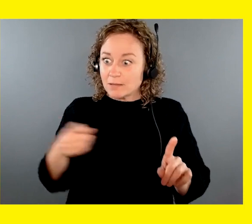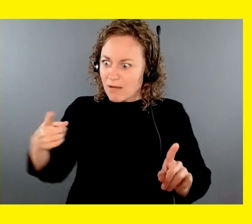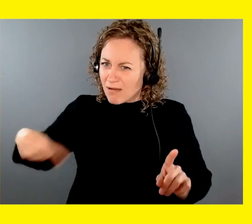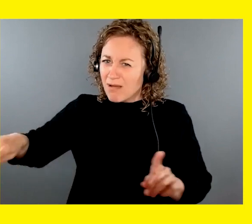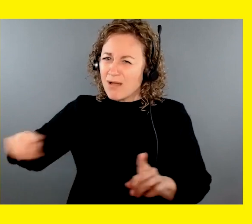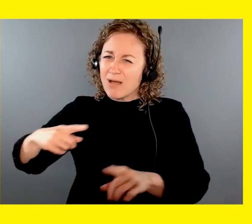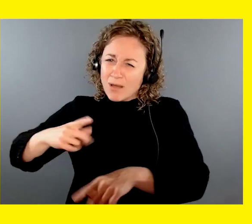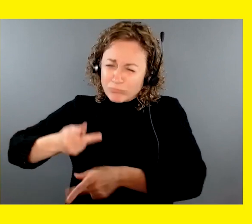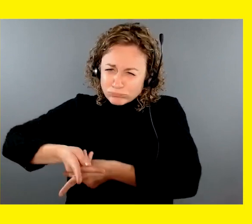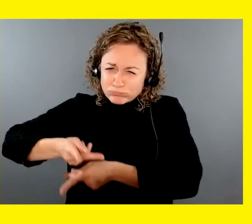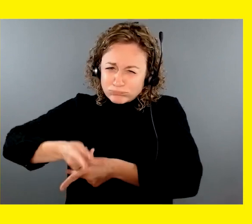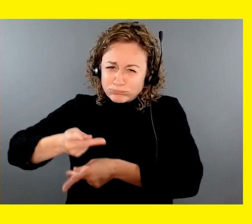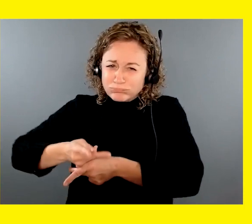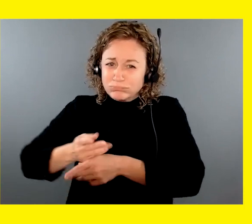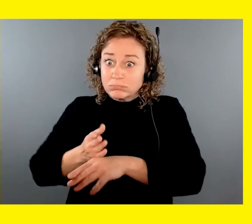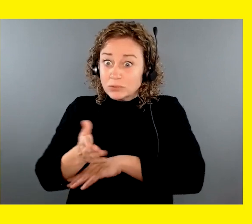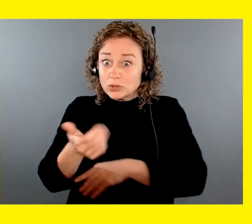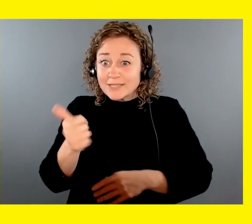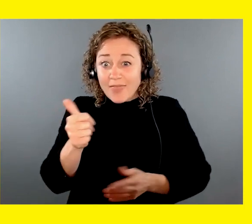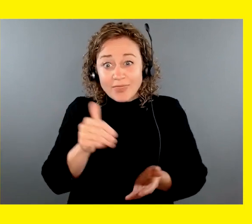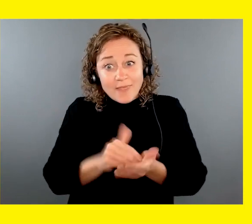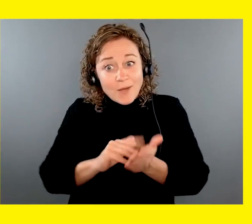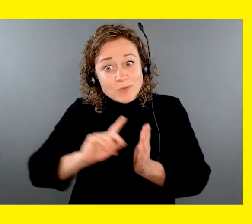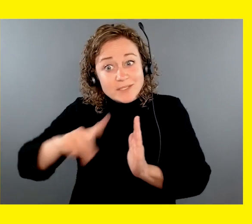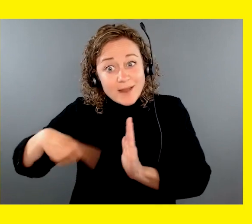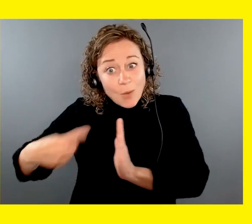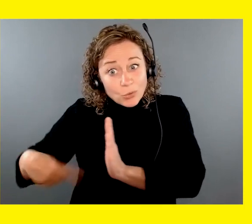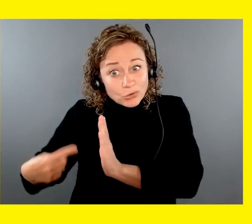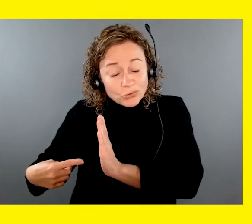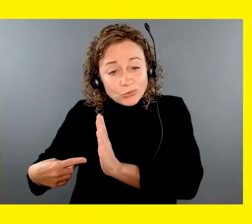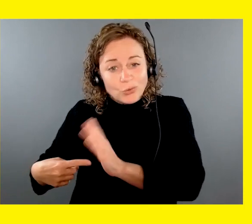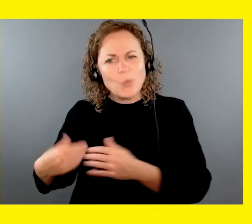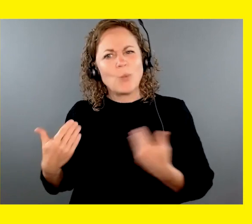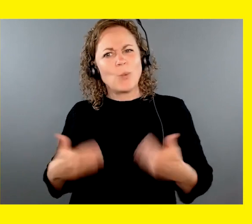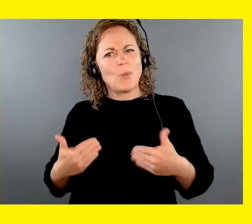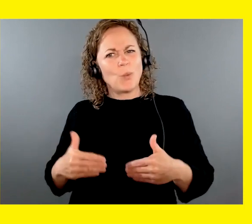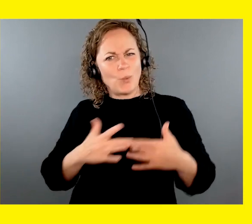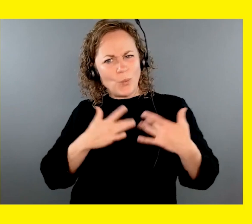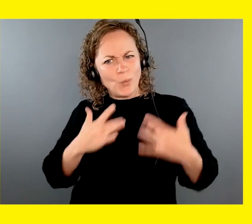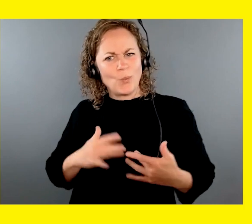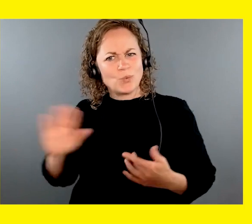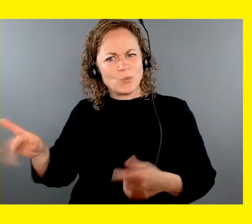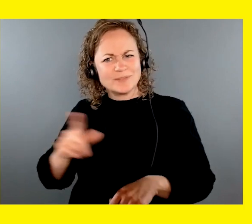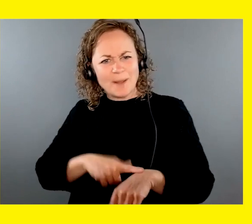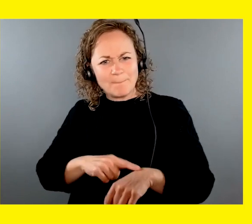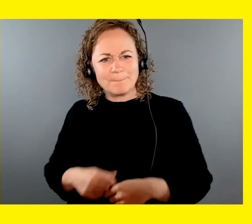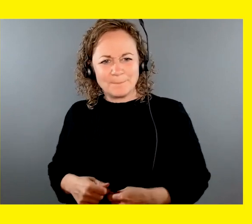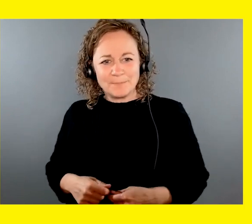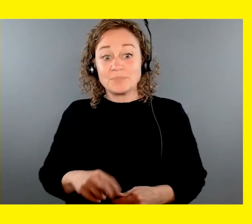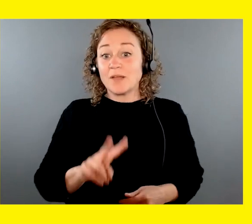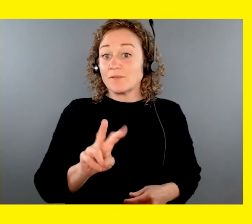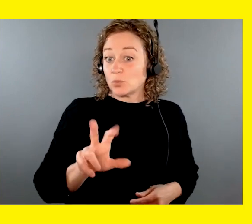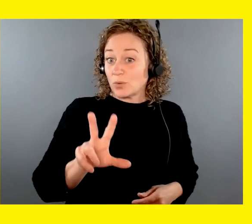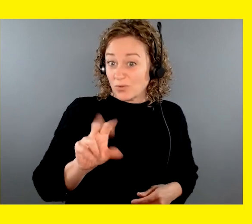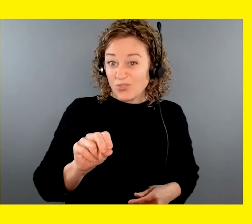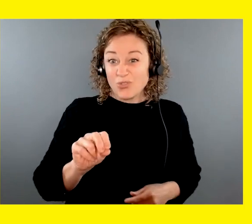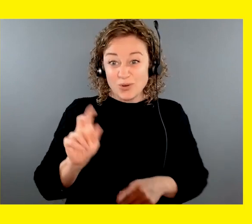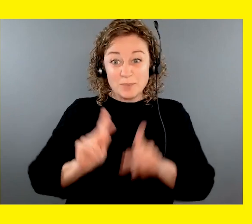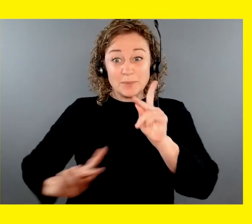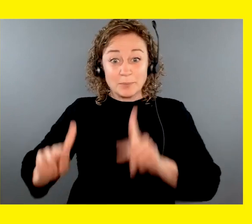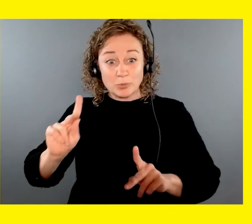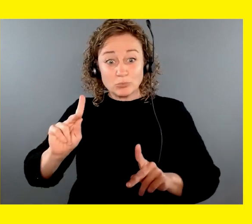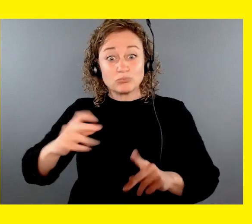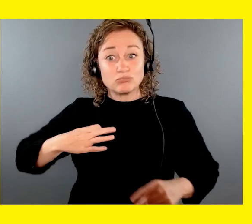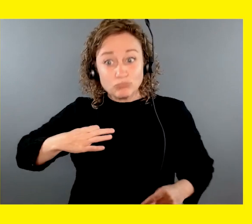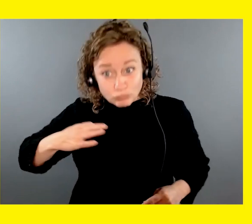about 10,000 hours of your generous time. There are over 230 puppy raising volunteers and